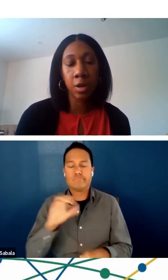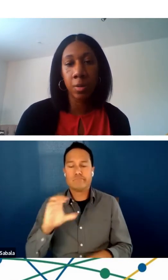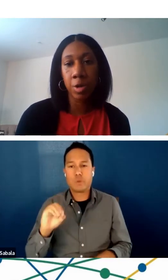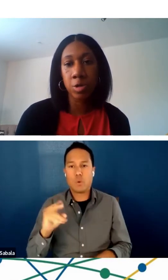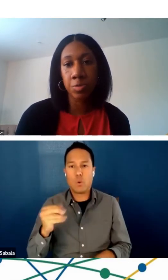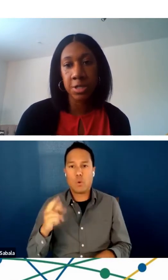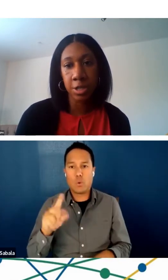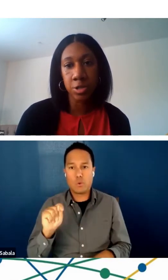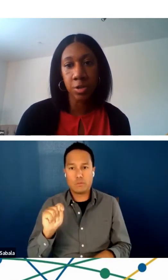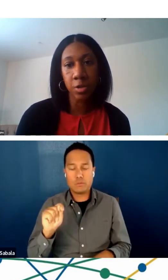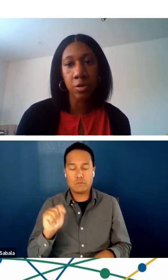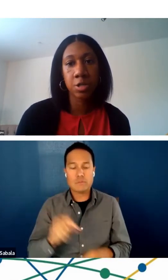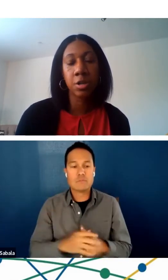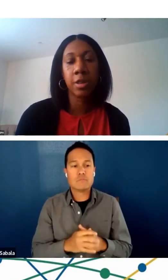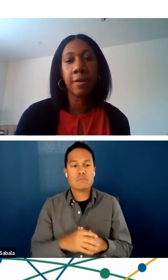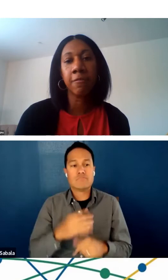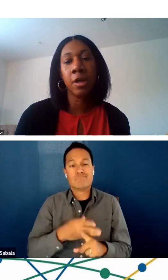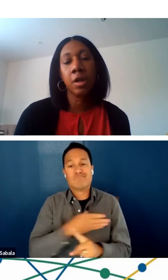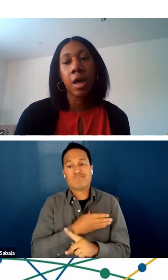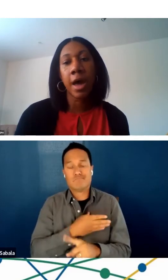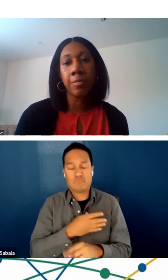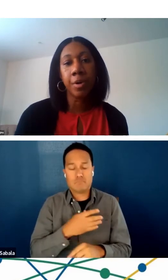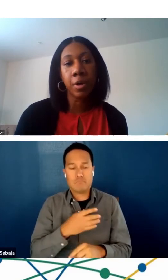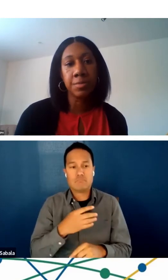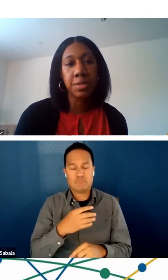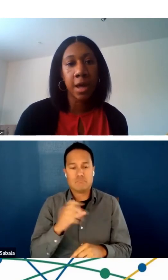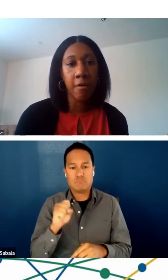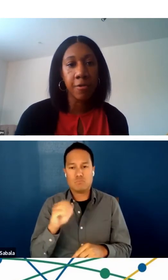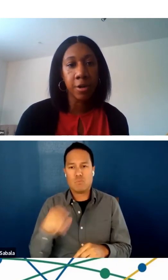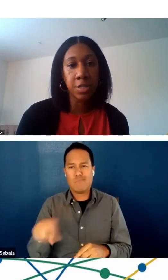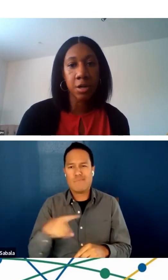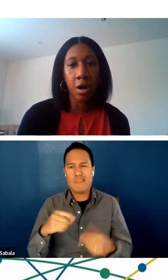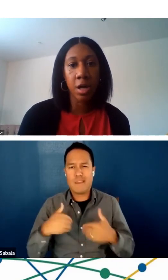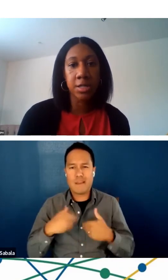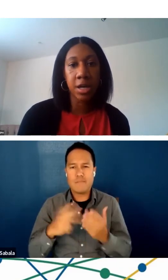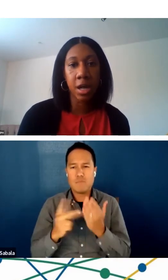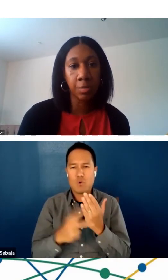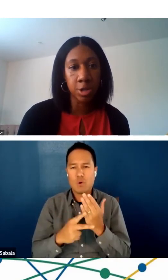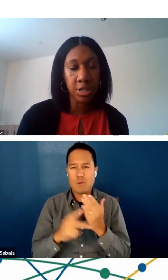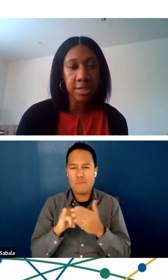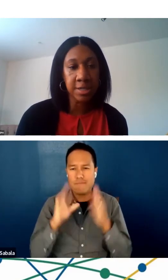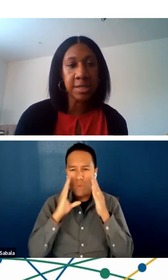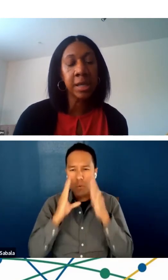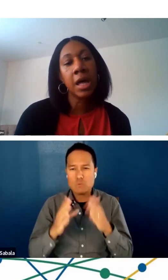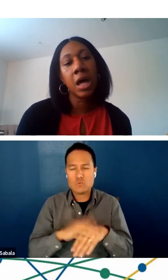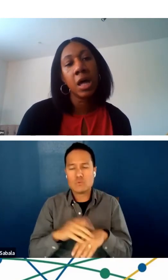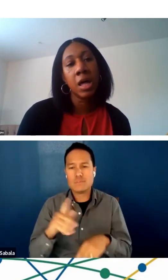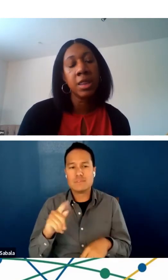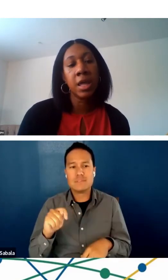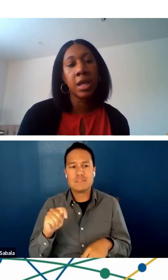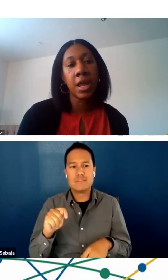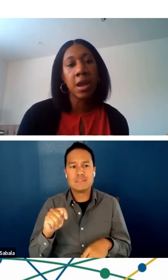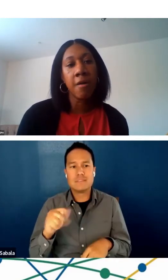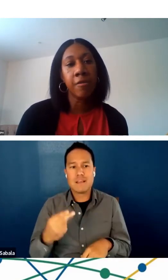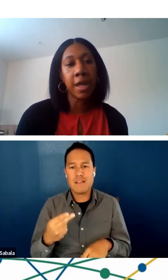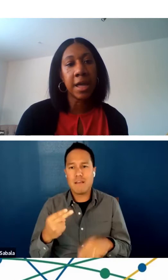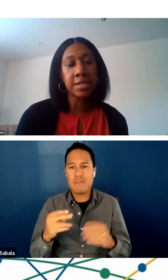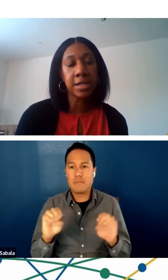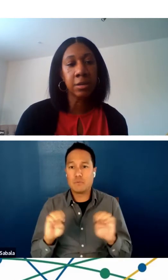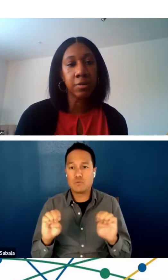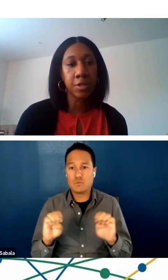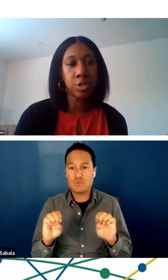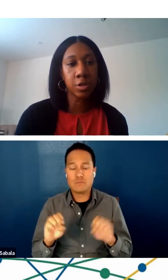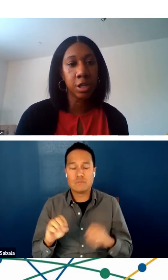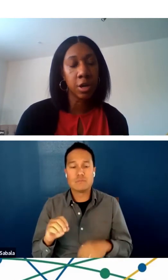to the most recent two cohorts. So they've had programs that have focused on teleemergency. And then in